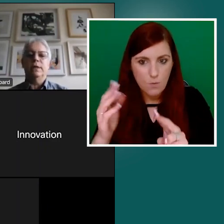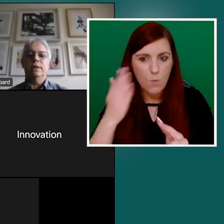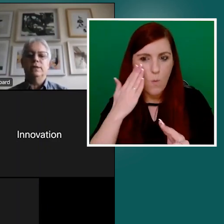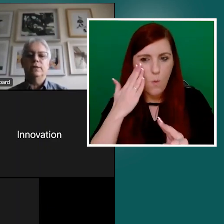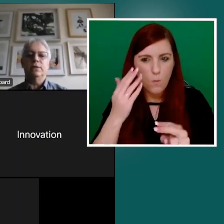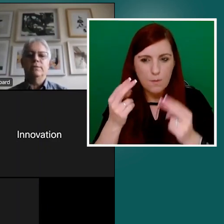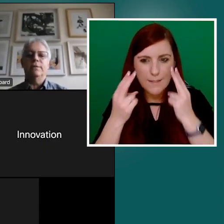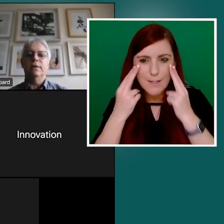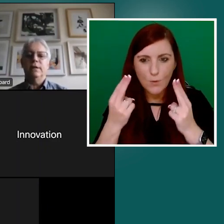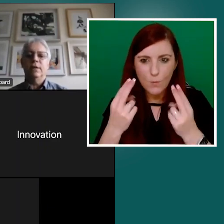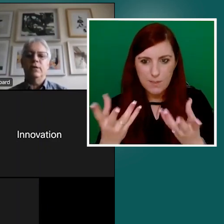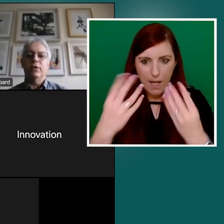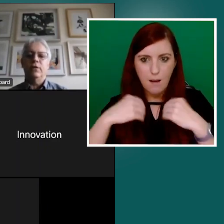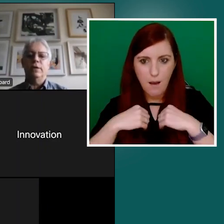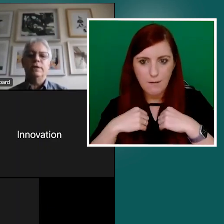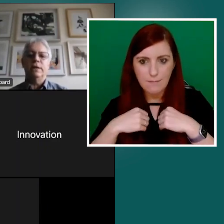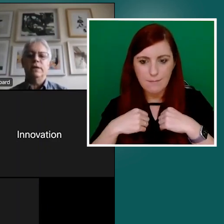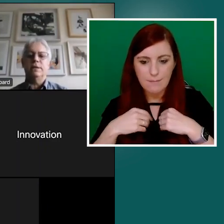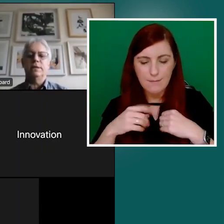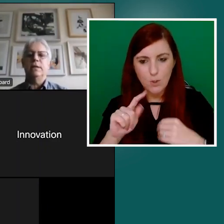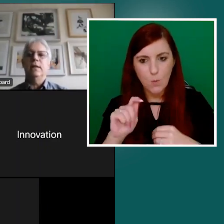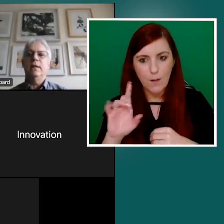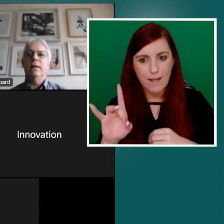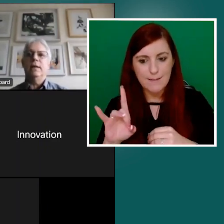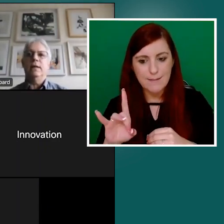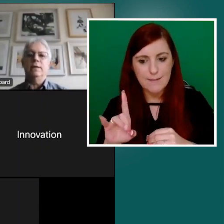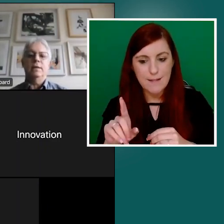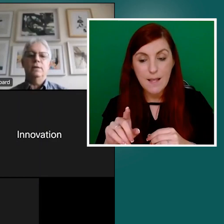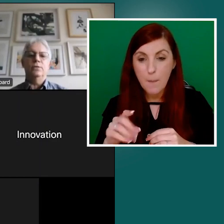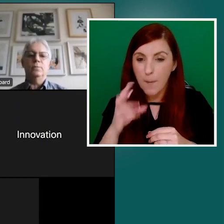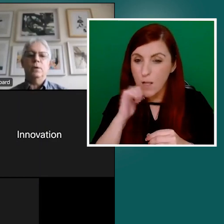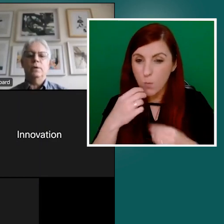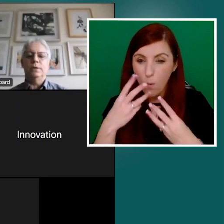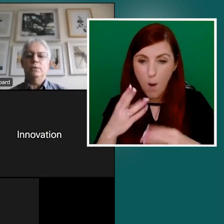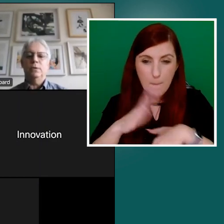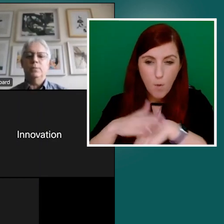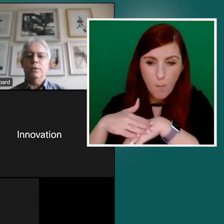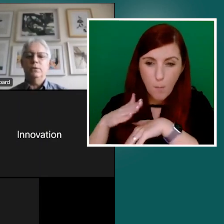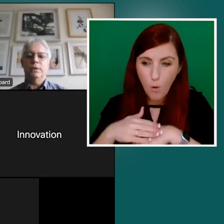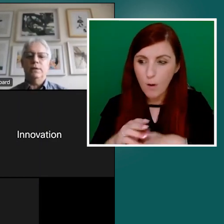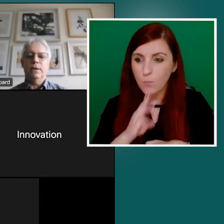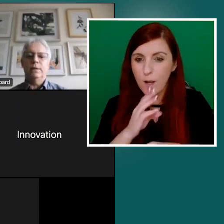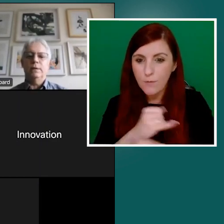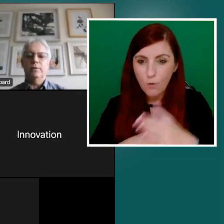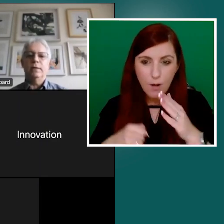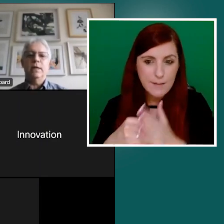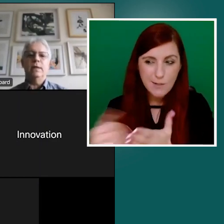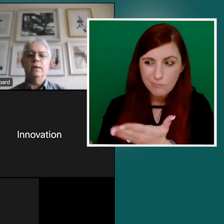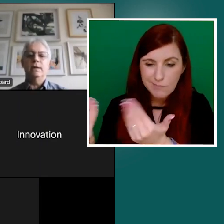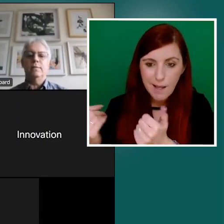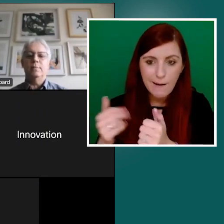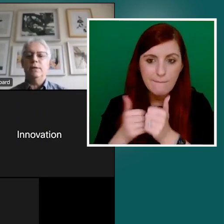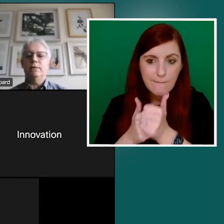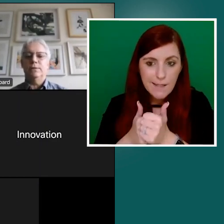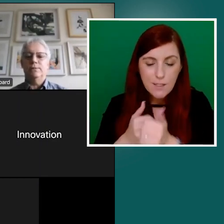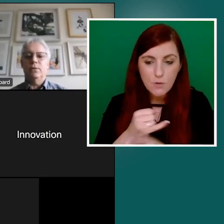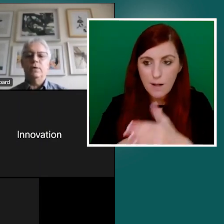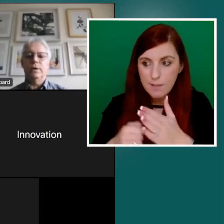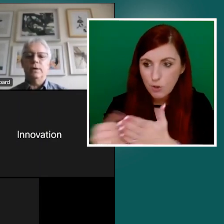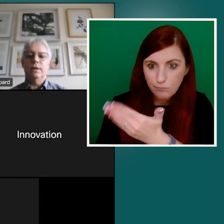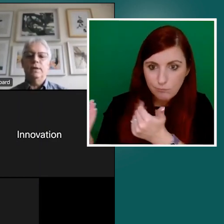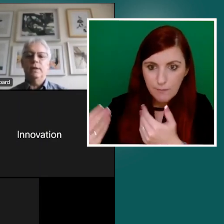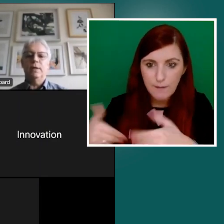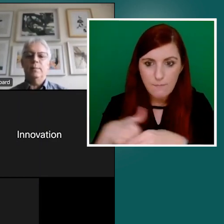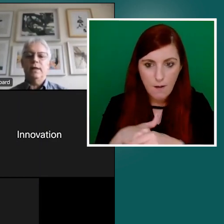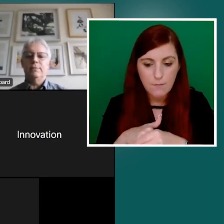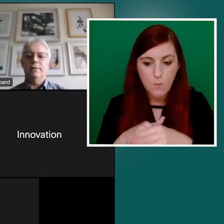organizations and affiliate organizations. And, uh, those parties who are producing and creating, uh, materials for